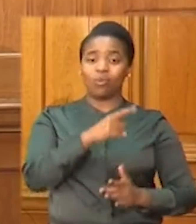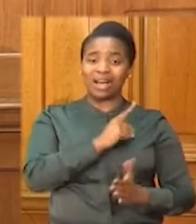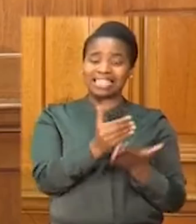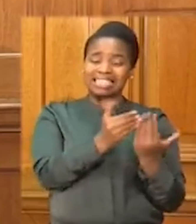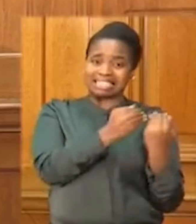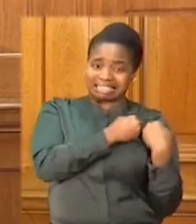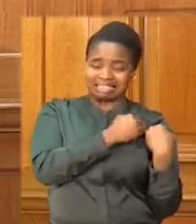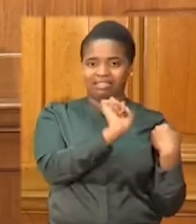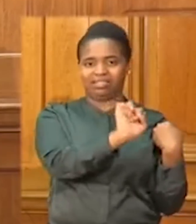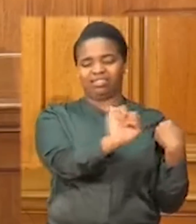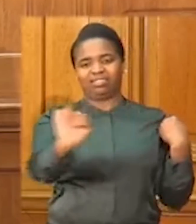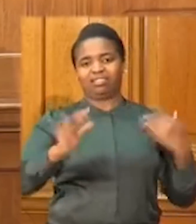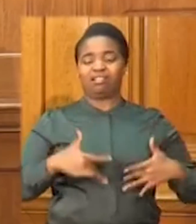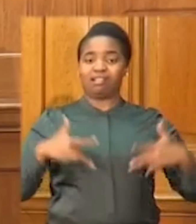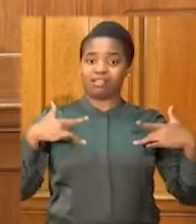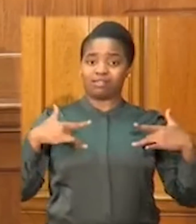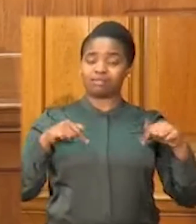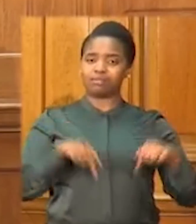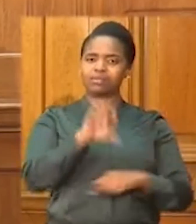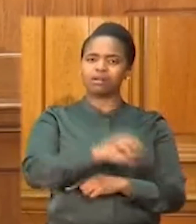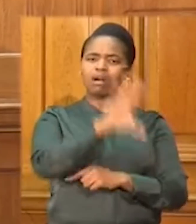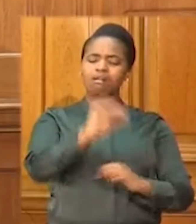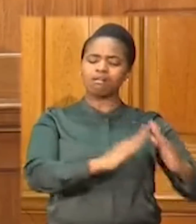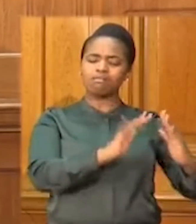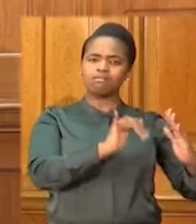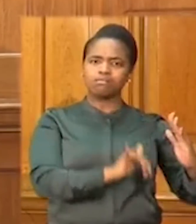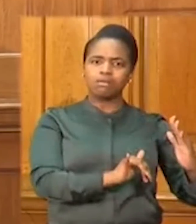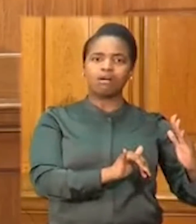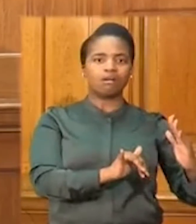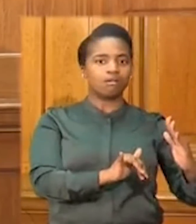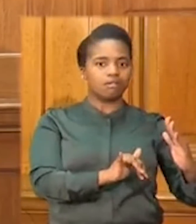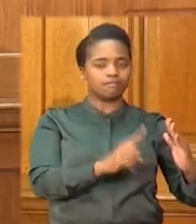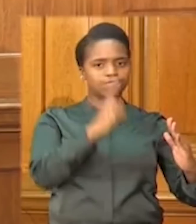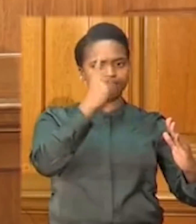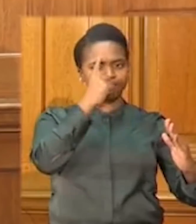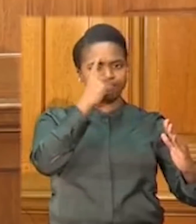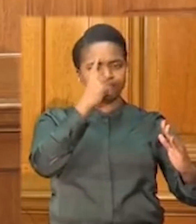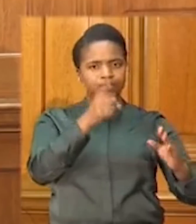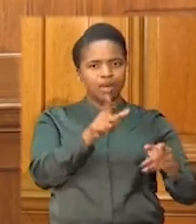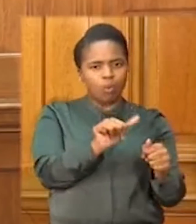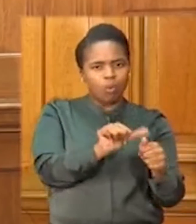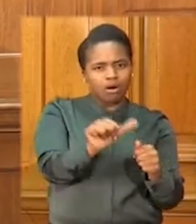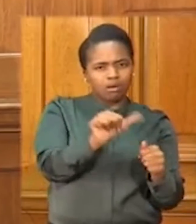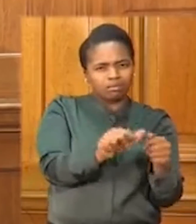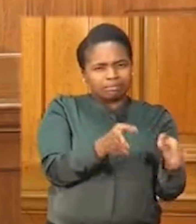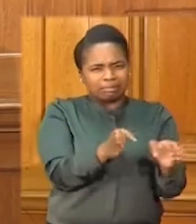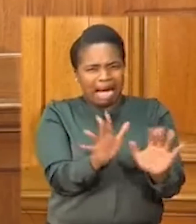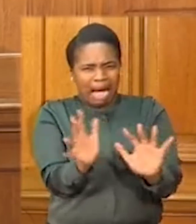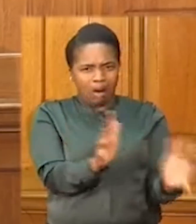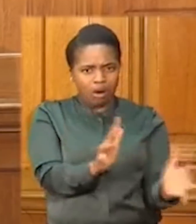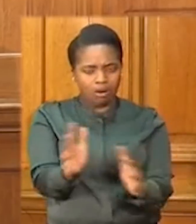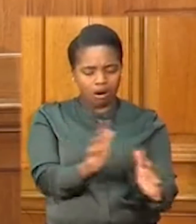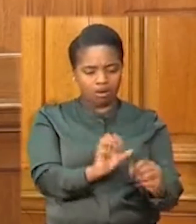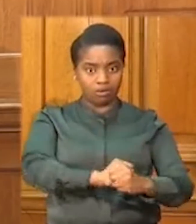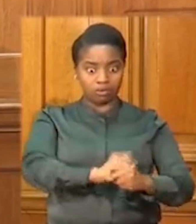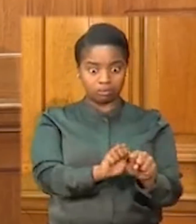have given us as a country the space to better respond to the inevitable rise in infections